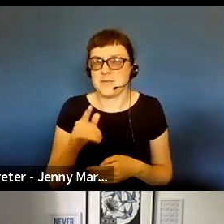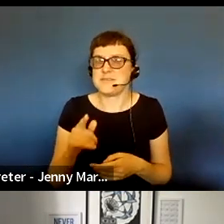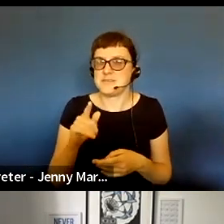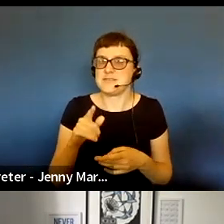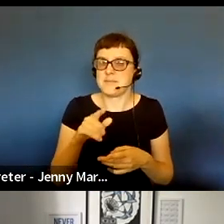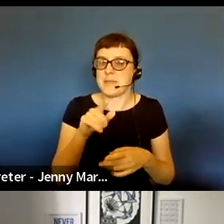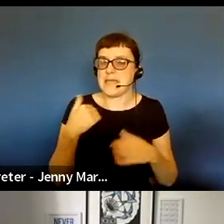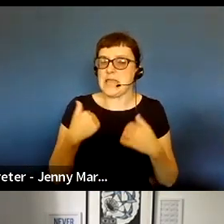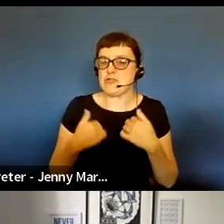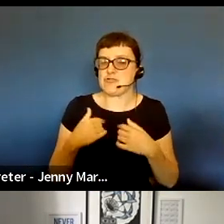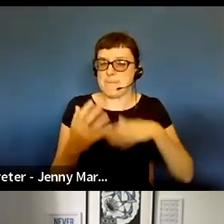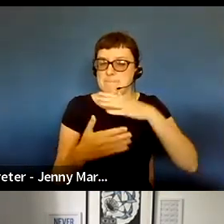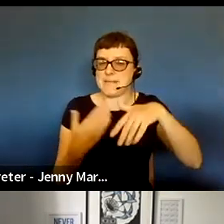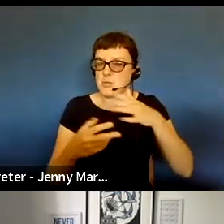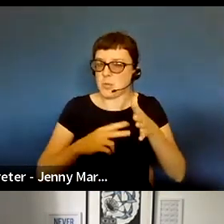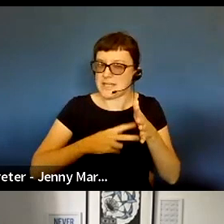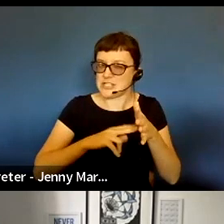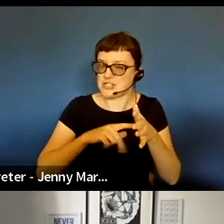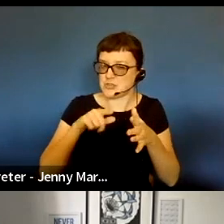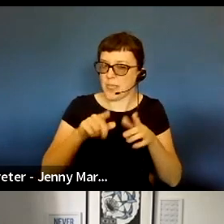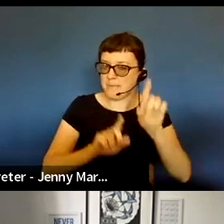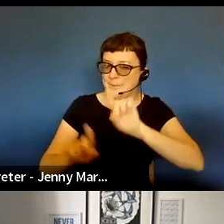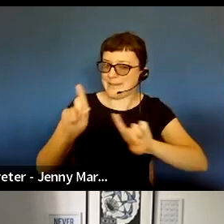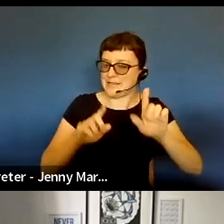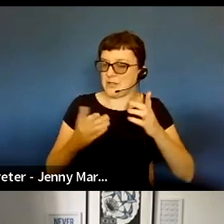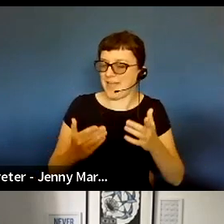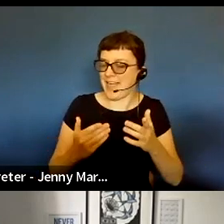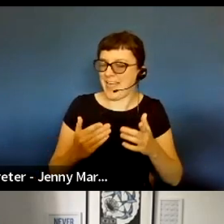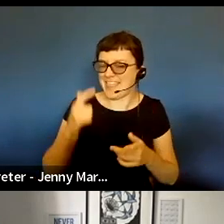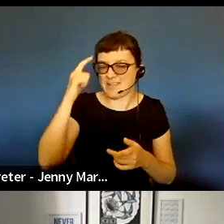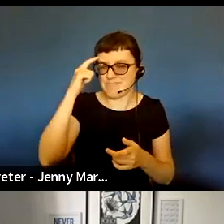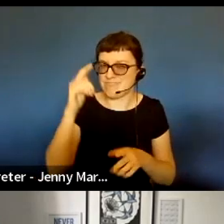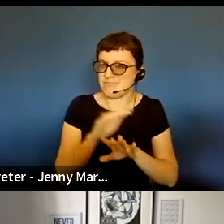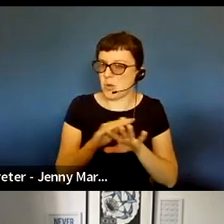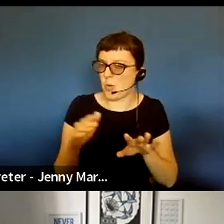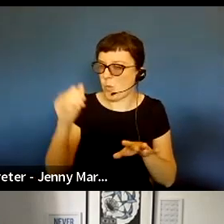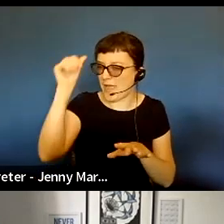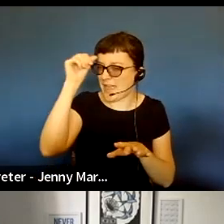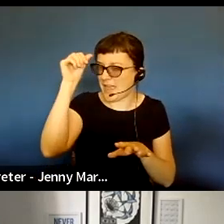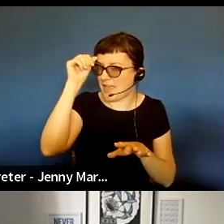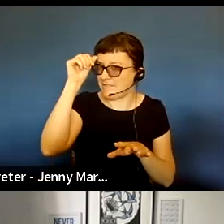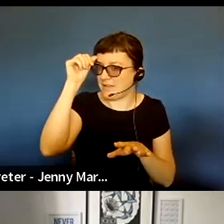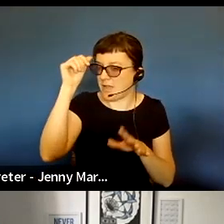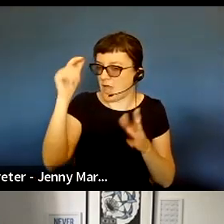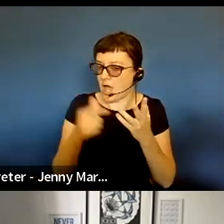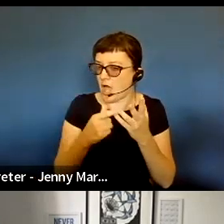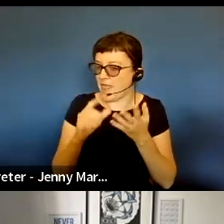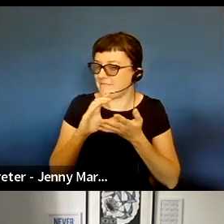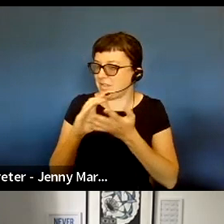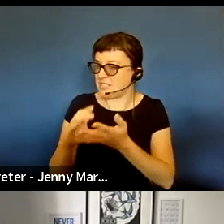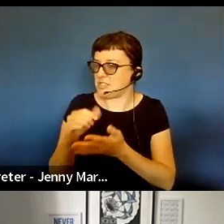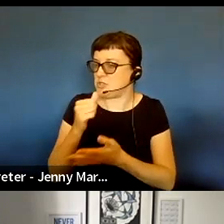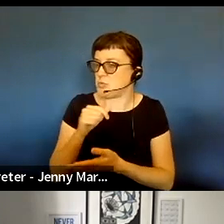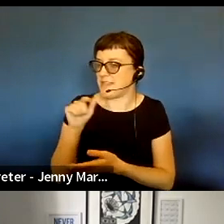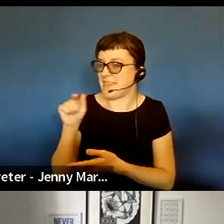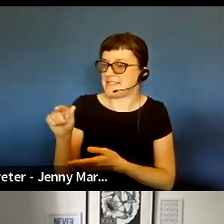organizations on this call I don't try and think we're not aware of any other. funders or organizations